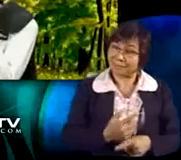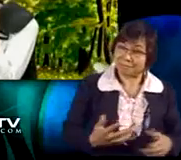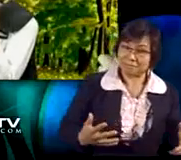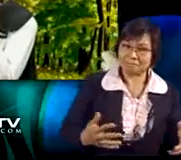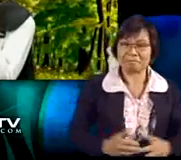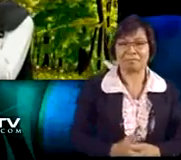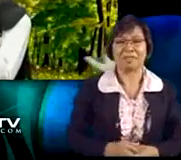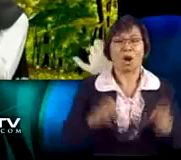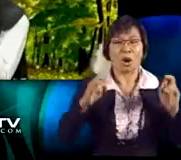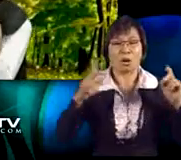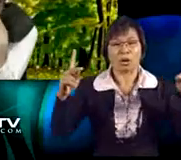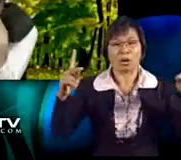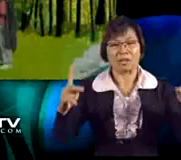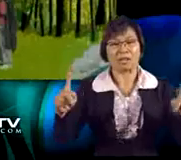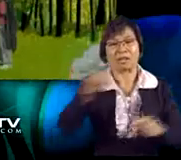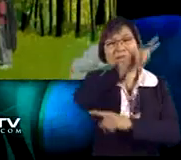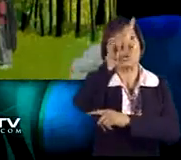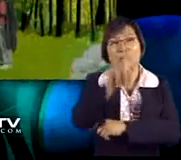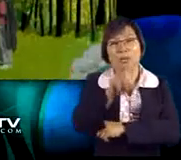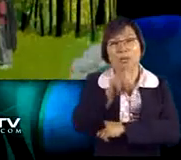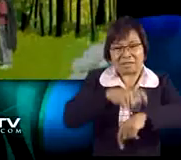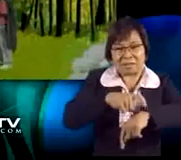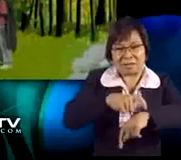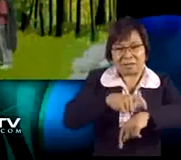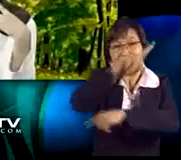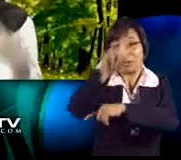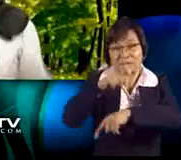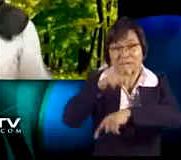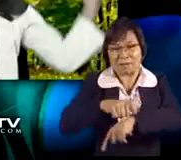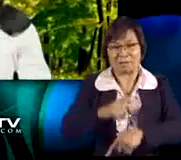6. 5. 7. 6. 8.